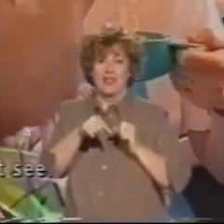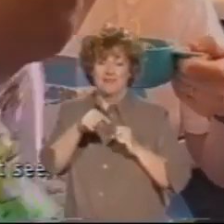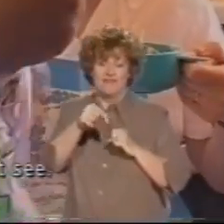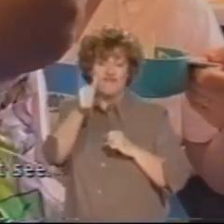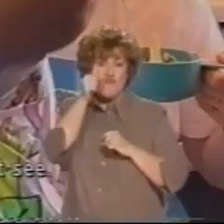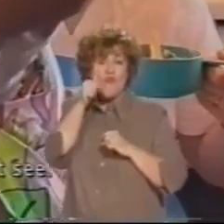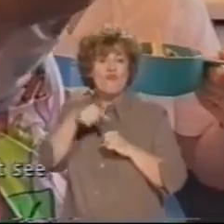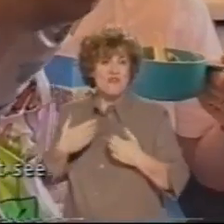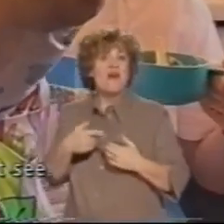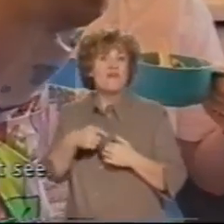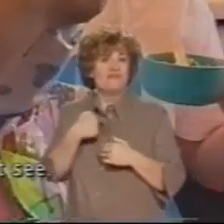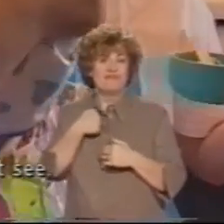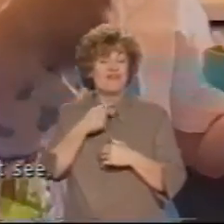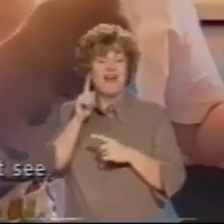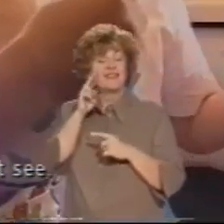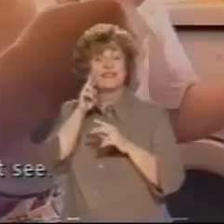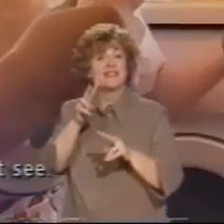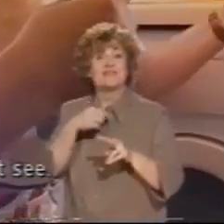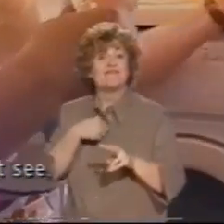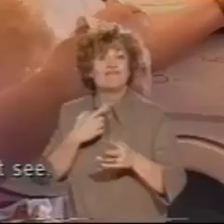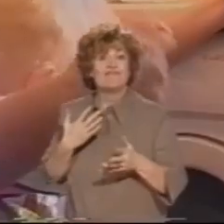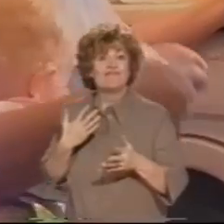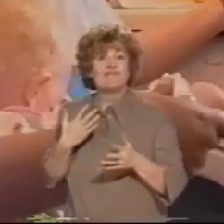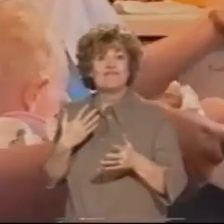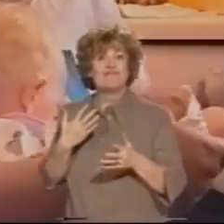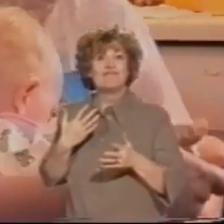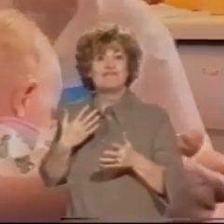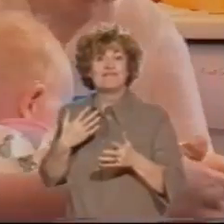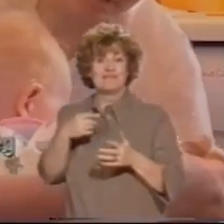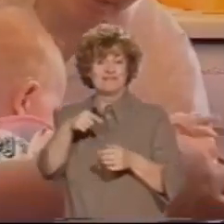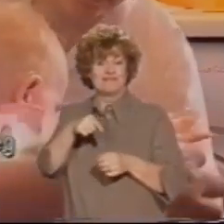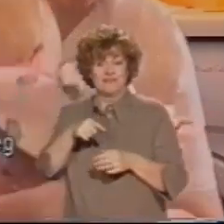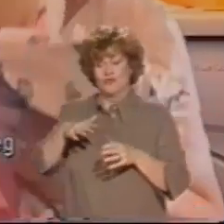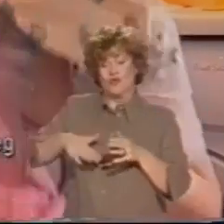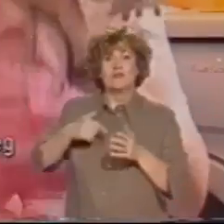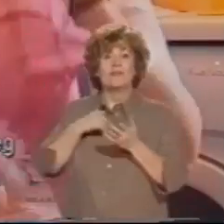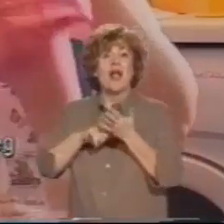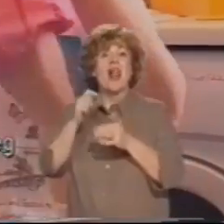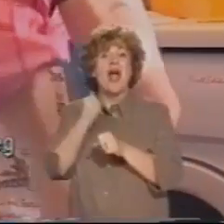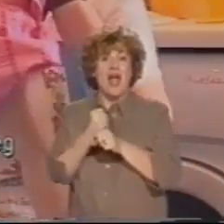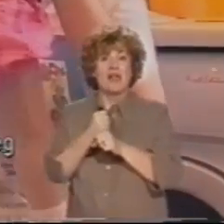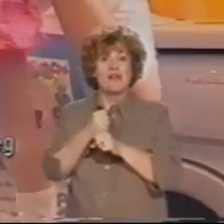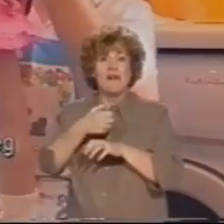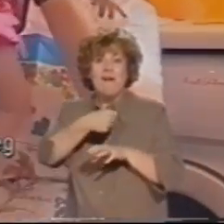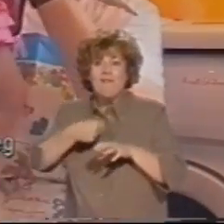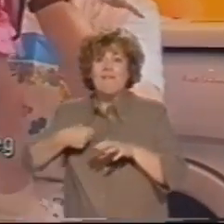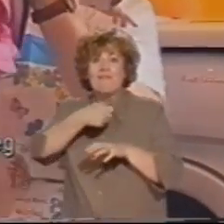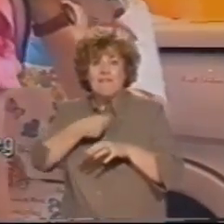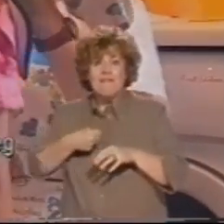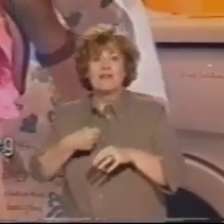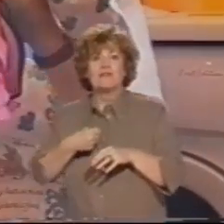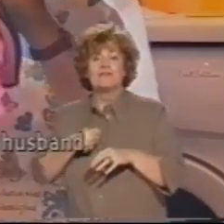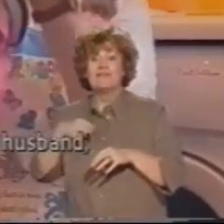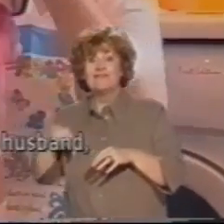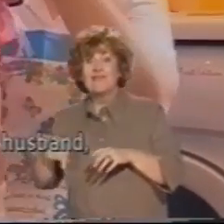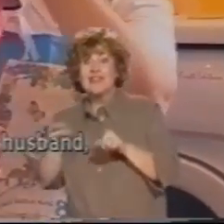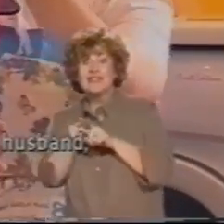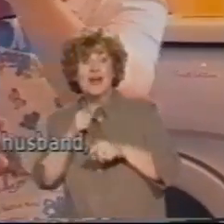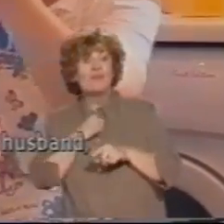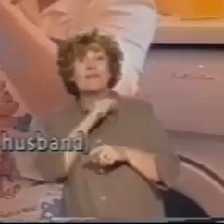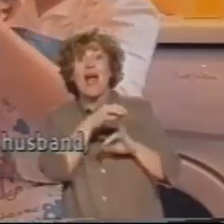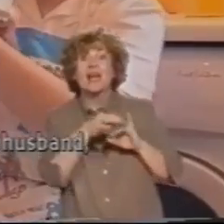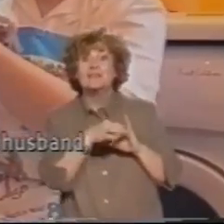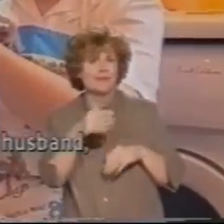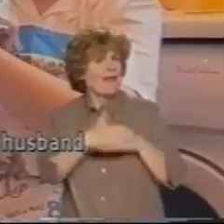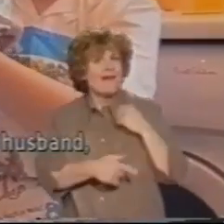Elizabeth knows now I can't see. Elizabeth touches my leg and pulls me. He